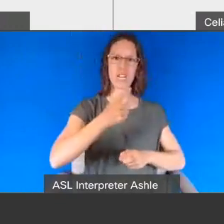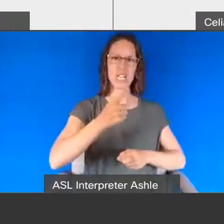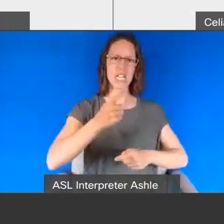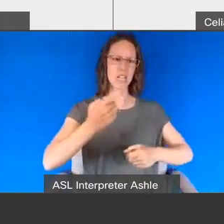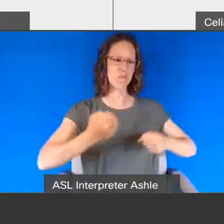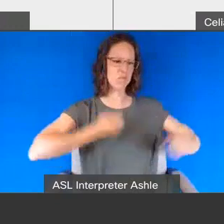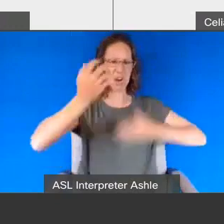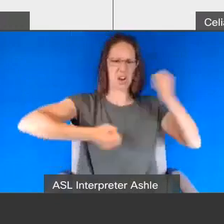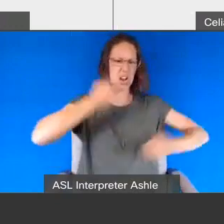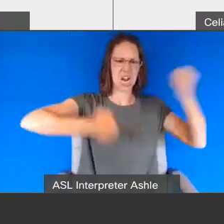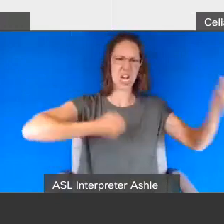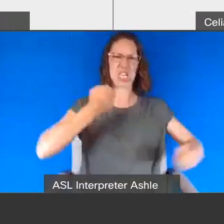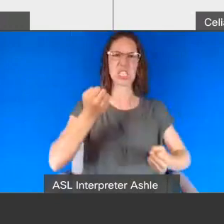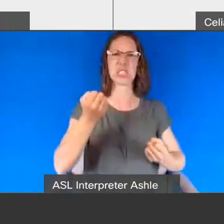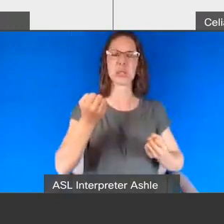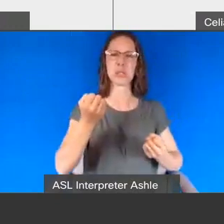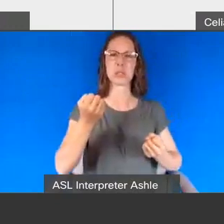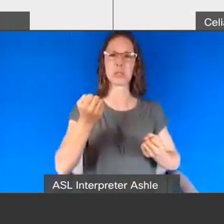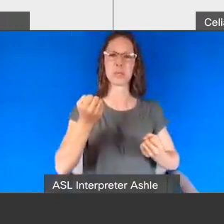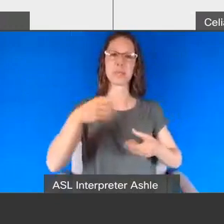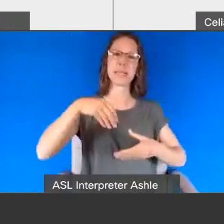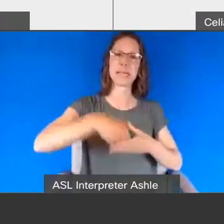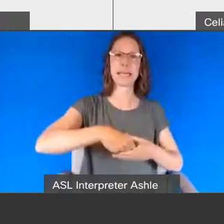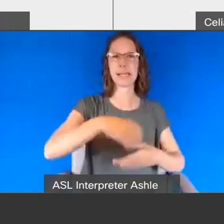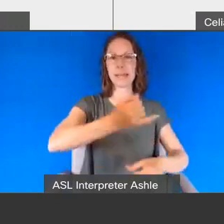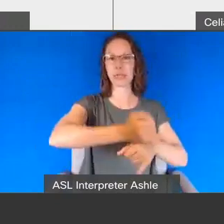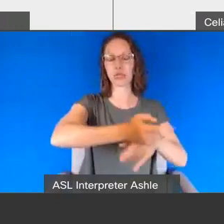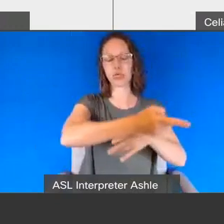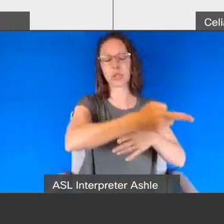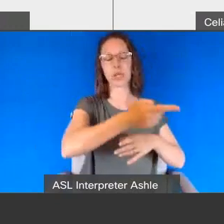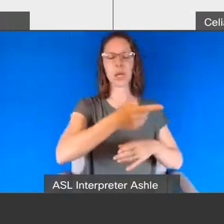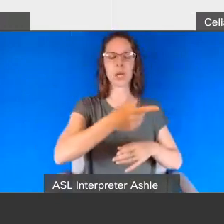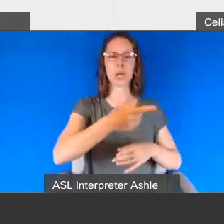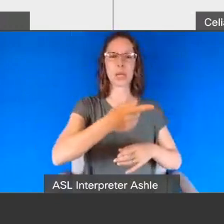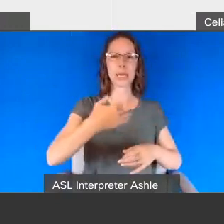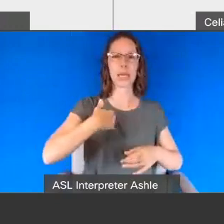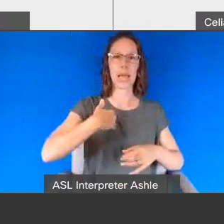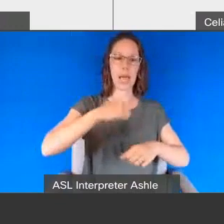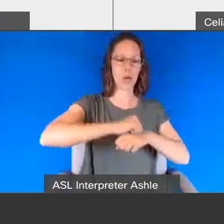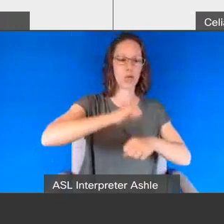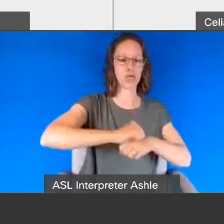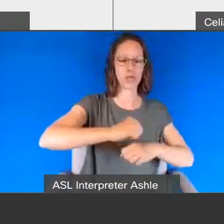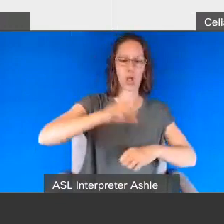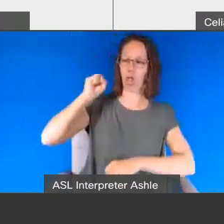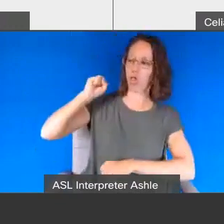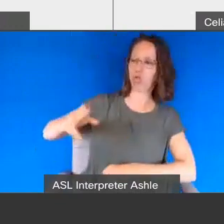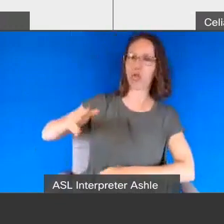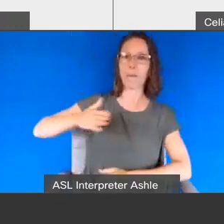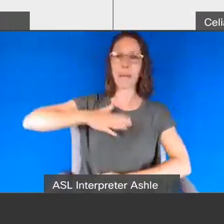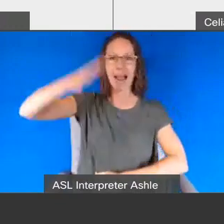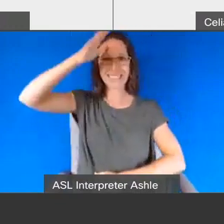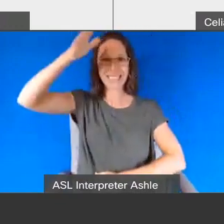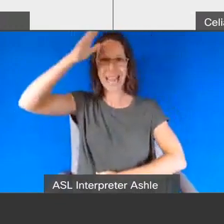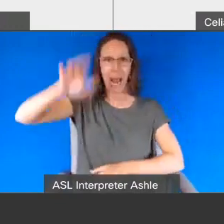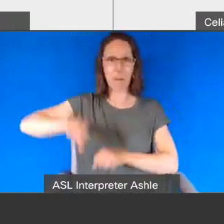he threw a chunk of uh cement that my dad cracking some ribs he slapped an attendant in the back